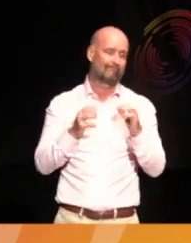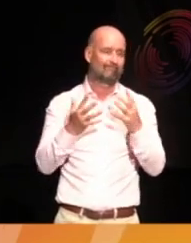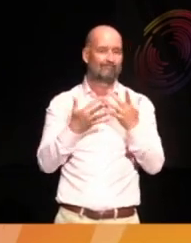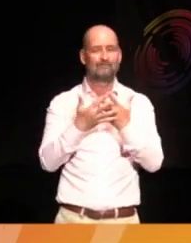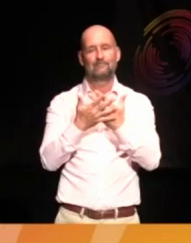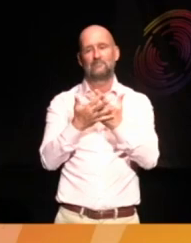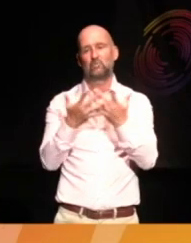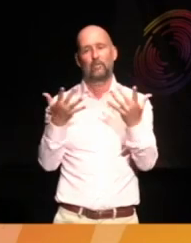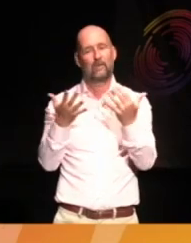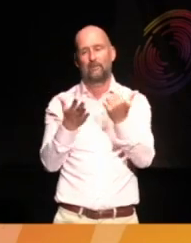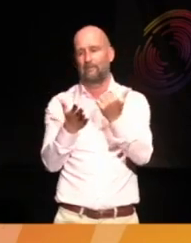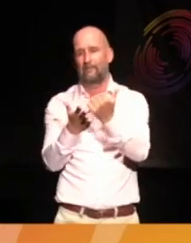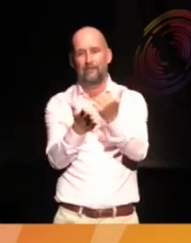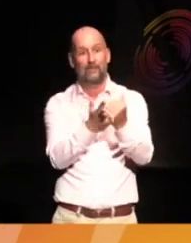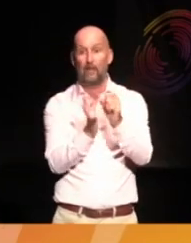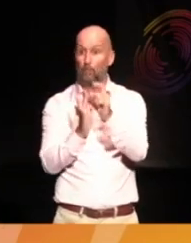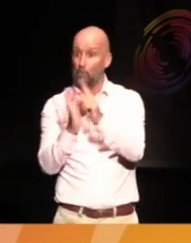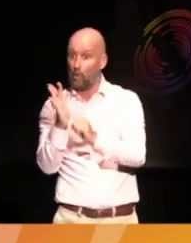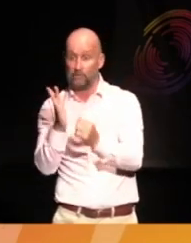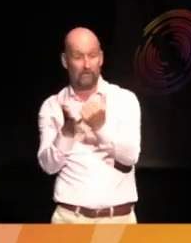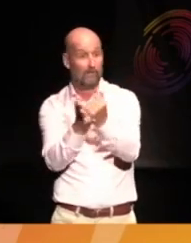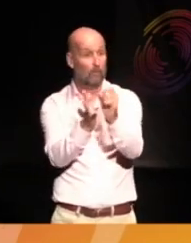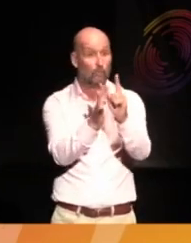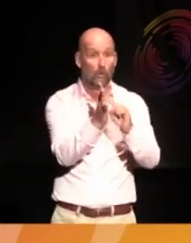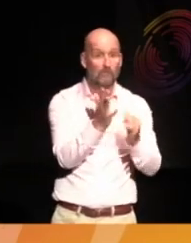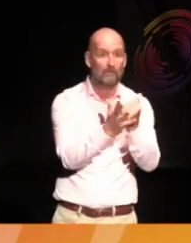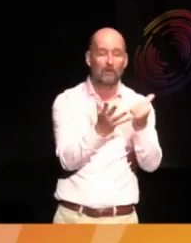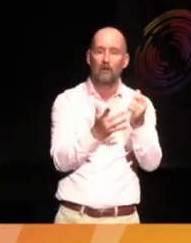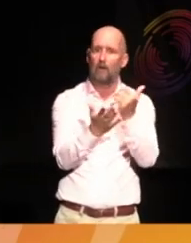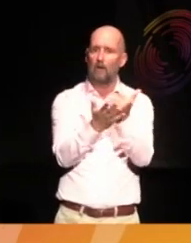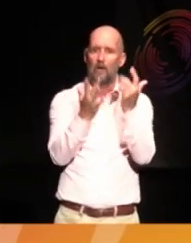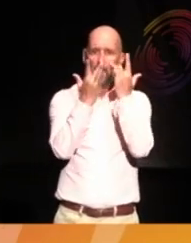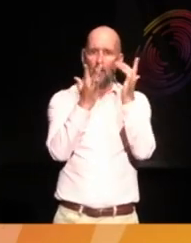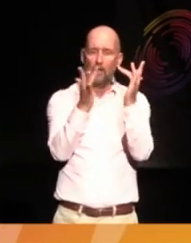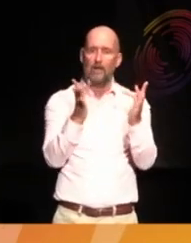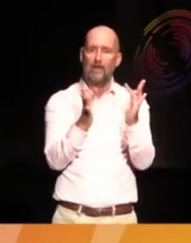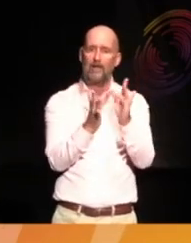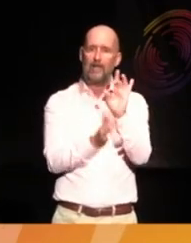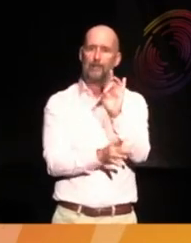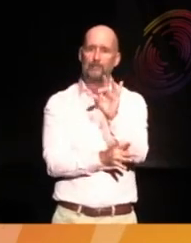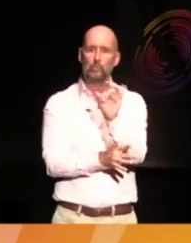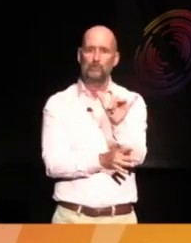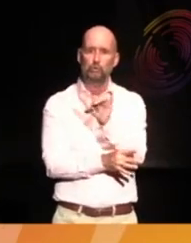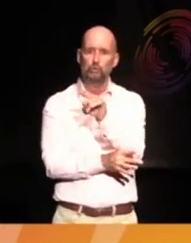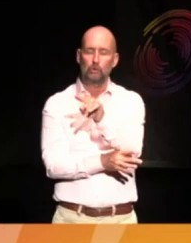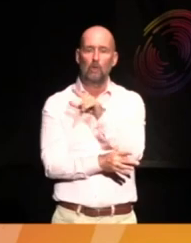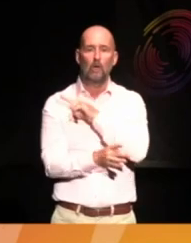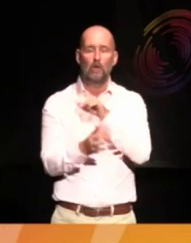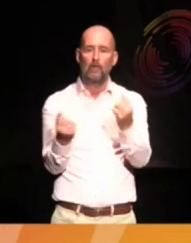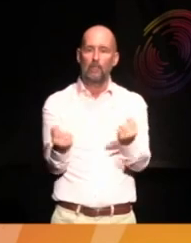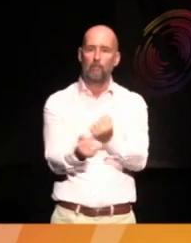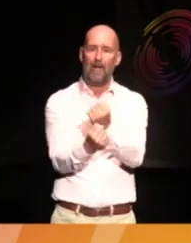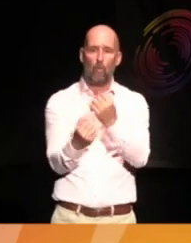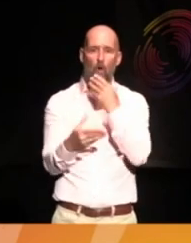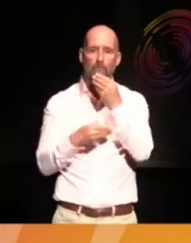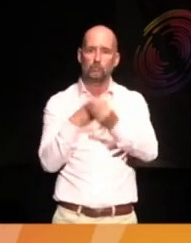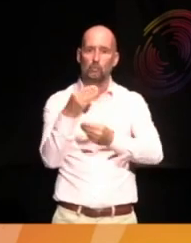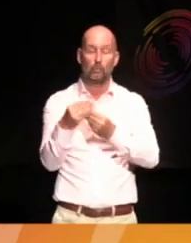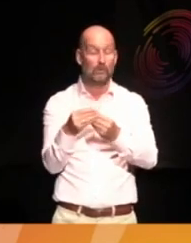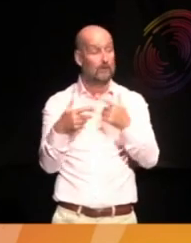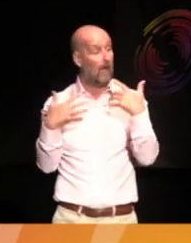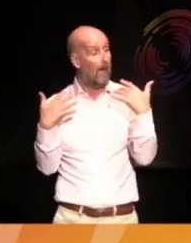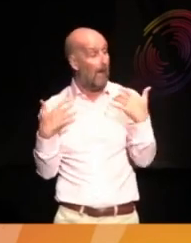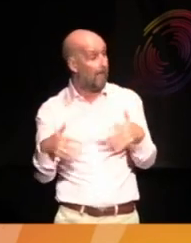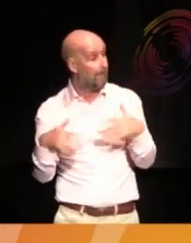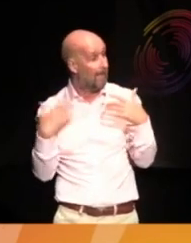so many brilliant projects. There's a great exhibition in Ipswich at the moment called The Power of Stories. It's amazing.